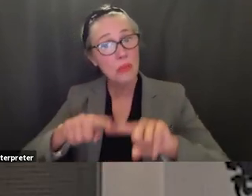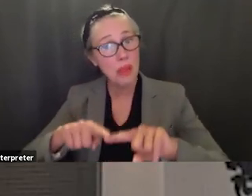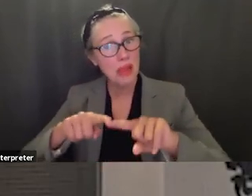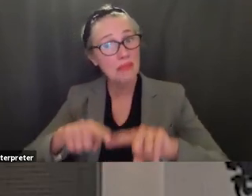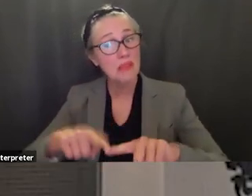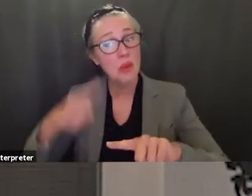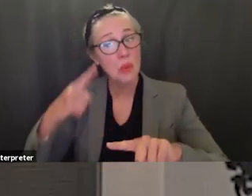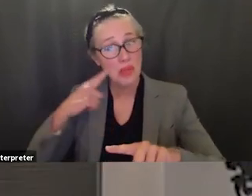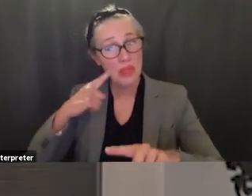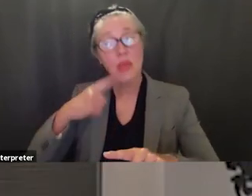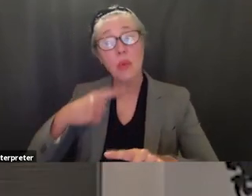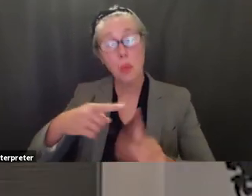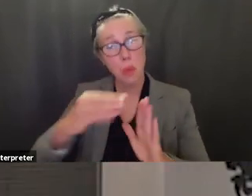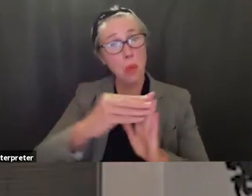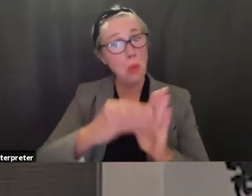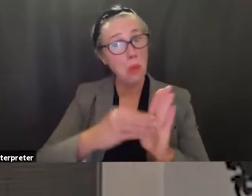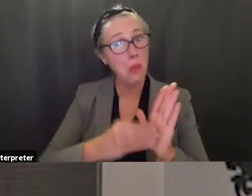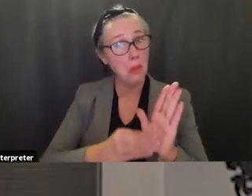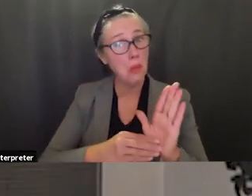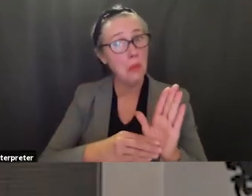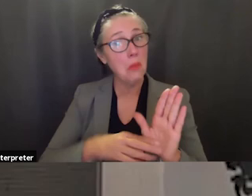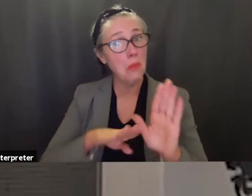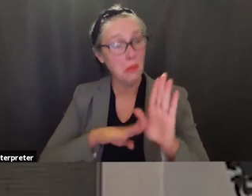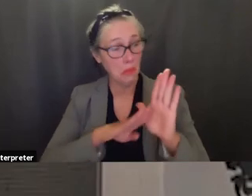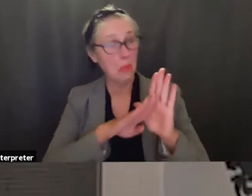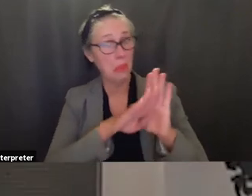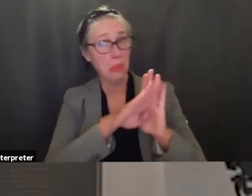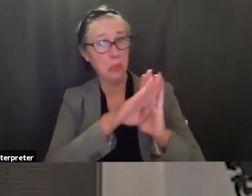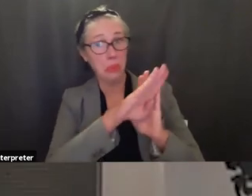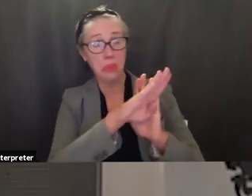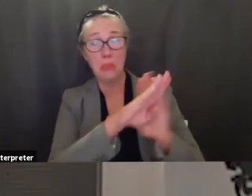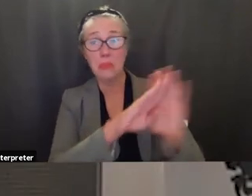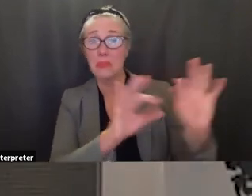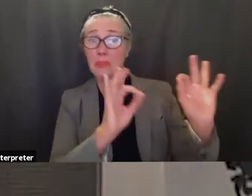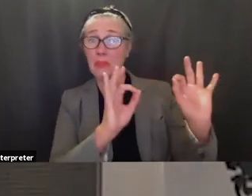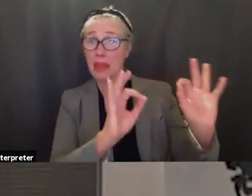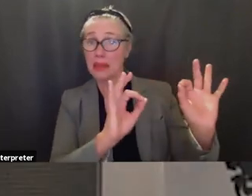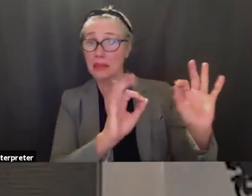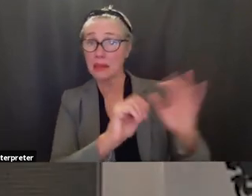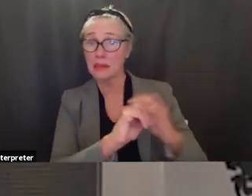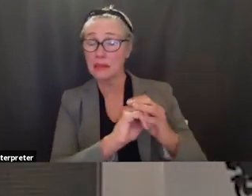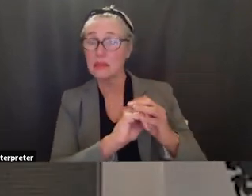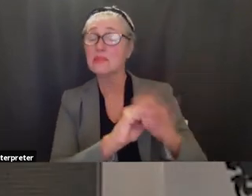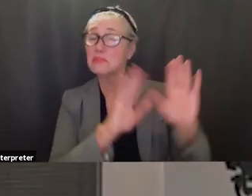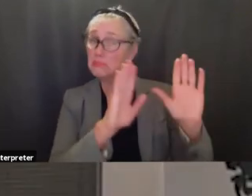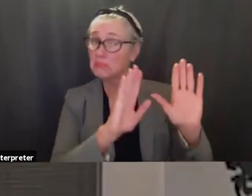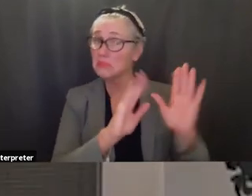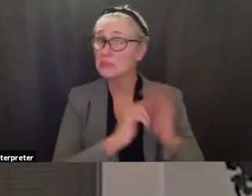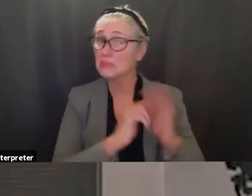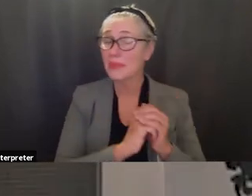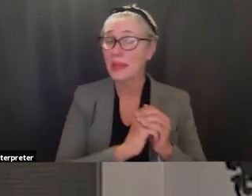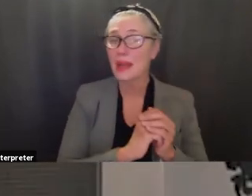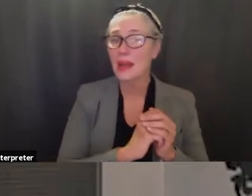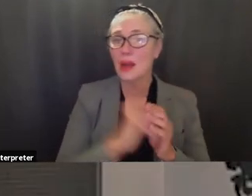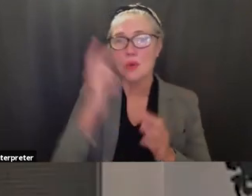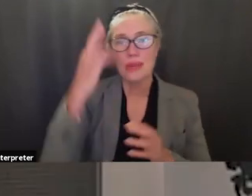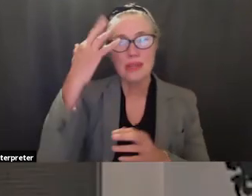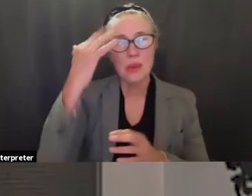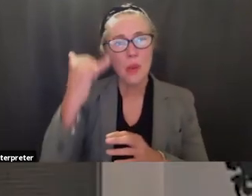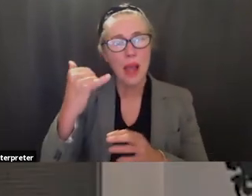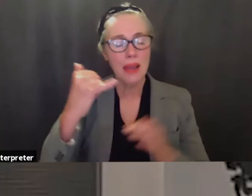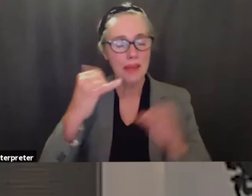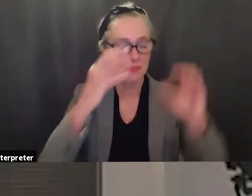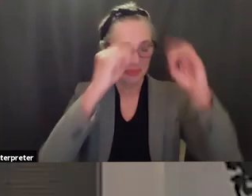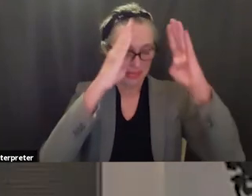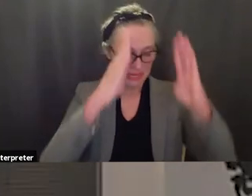where it's being used and so part of that is teachers actually um in aries